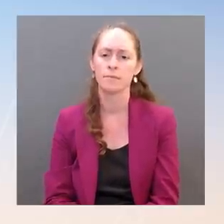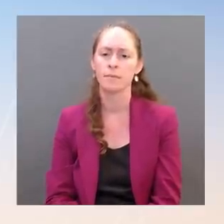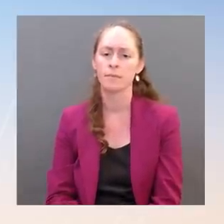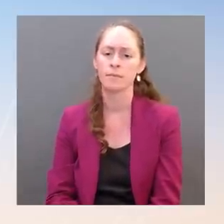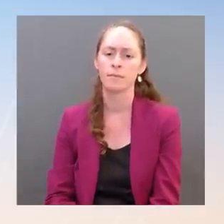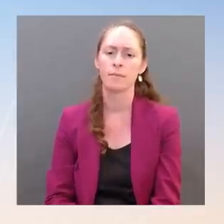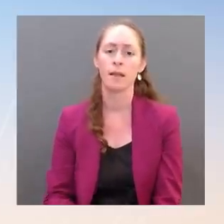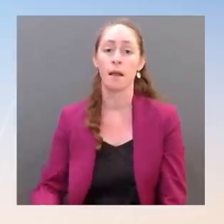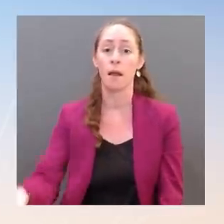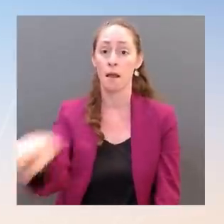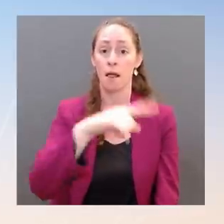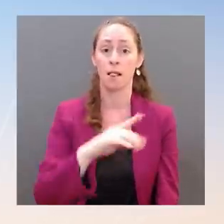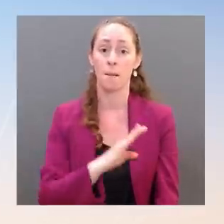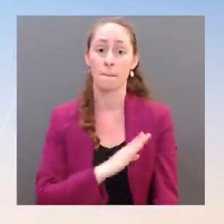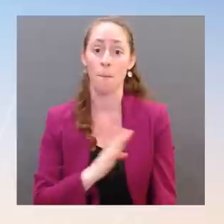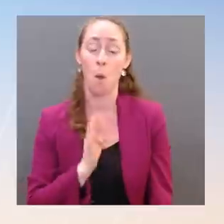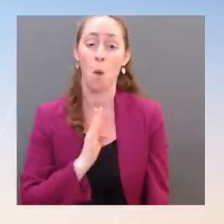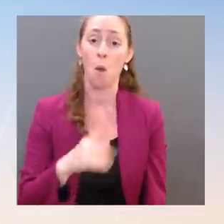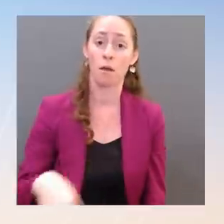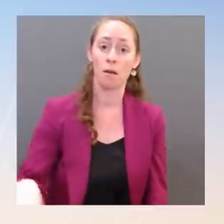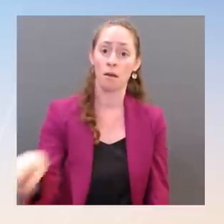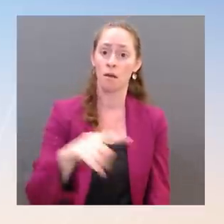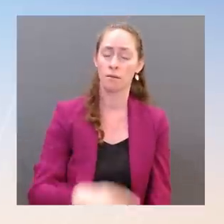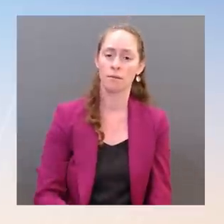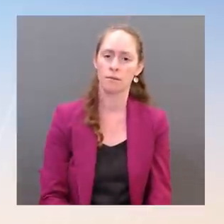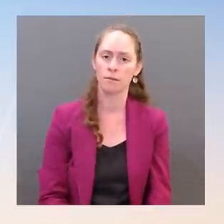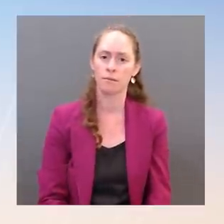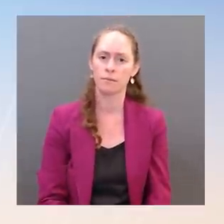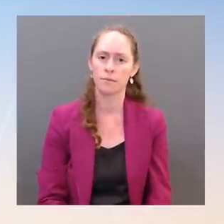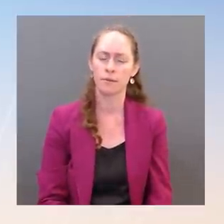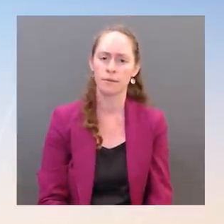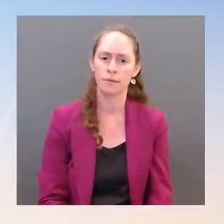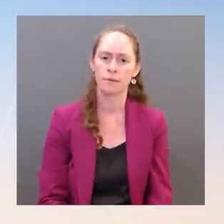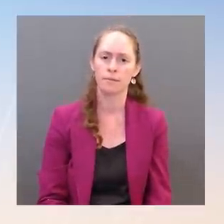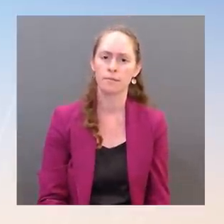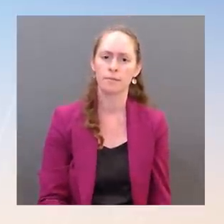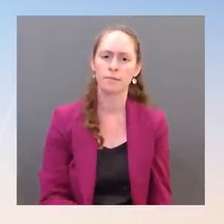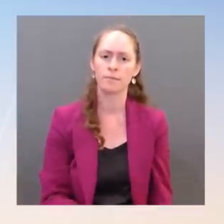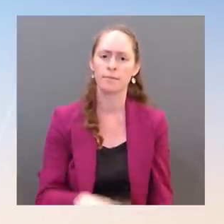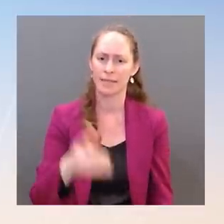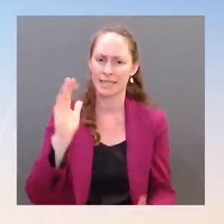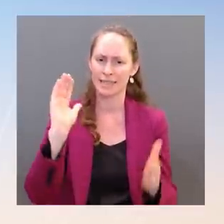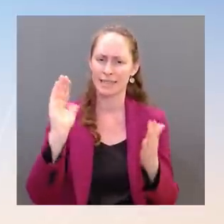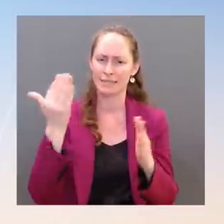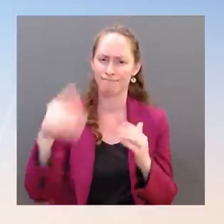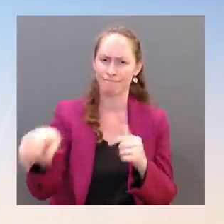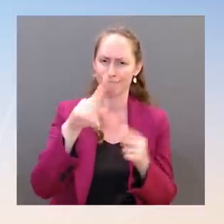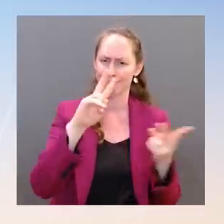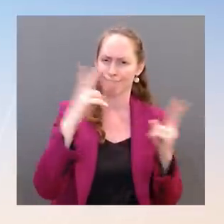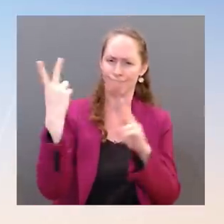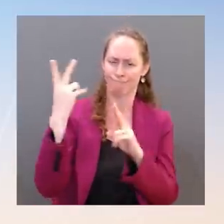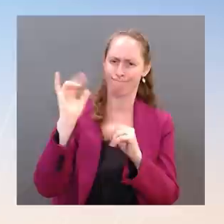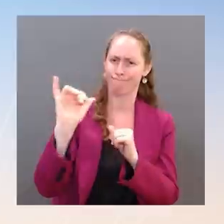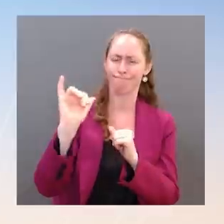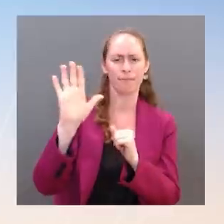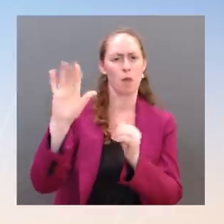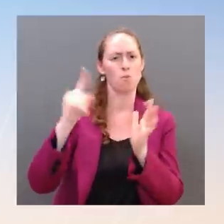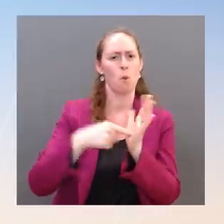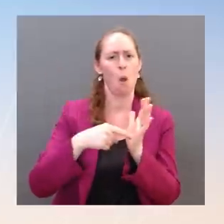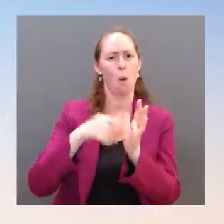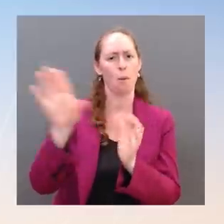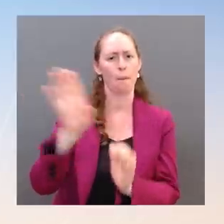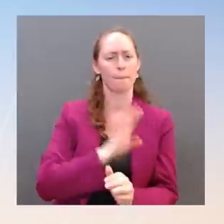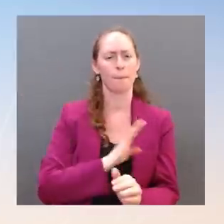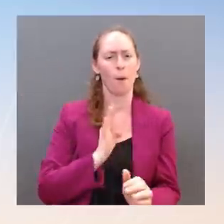And they were explicit about what it does and doesn't — it does not do. It was never about censorship, policing speech, or